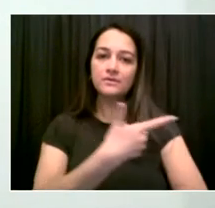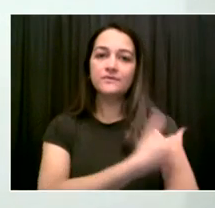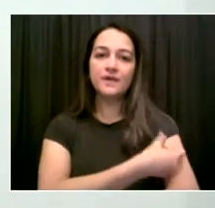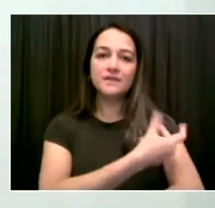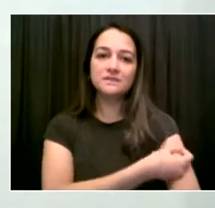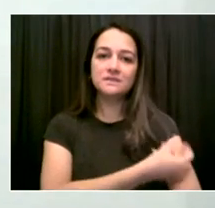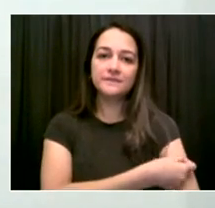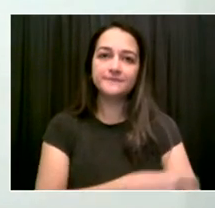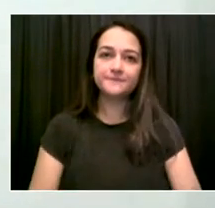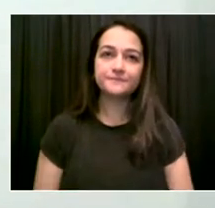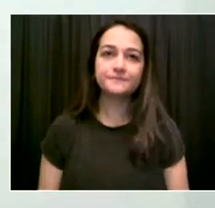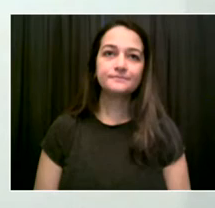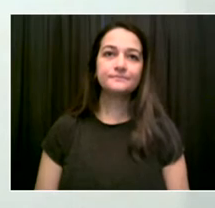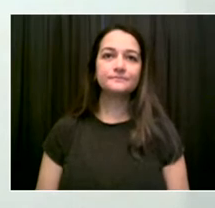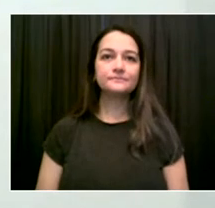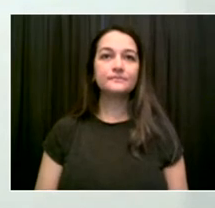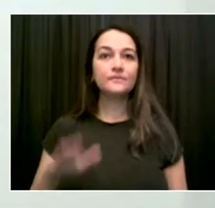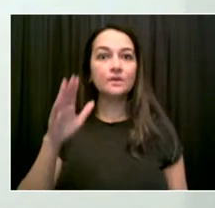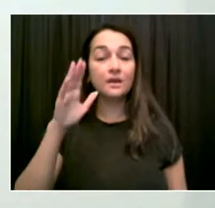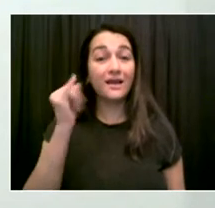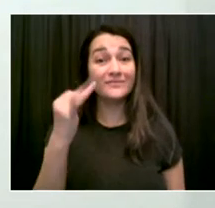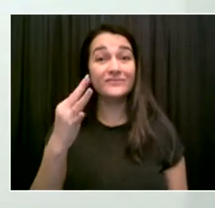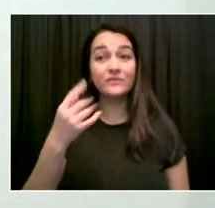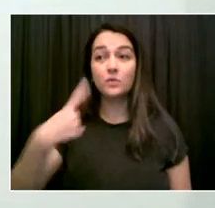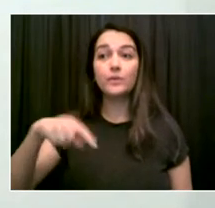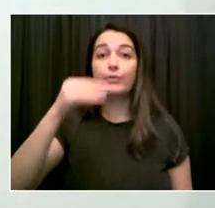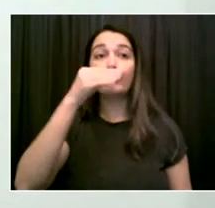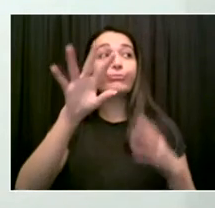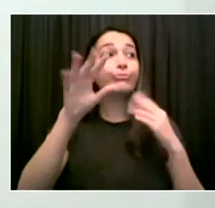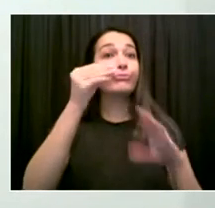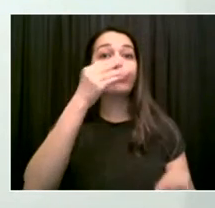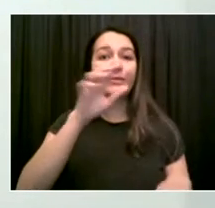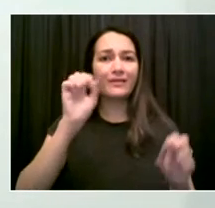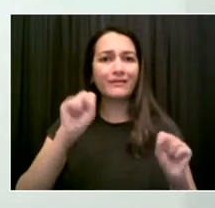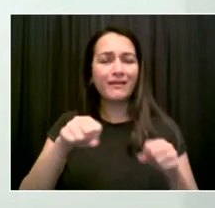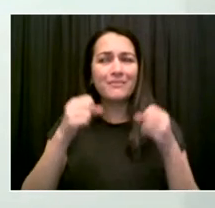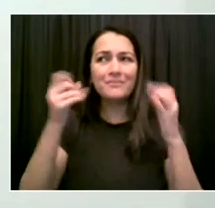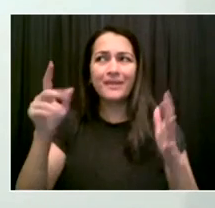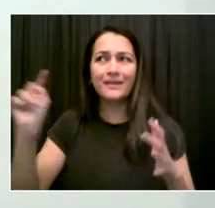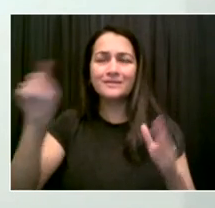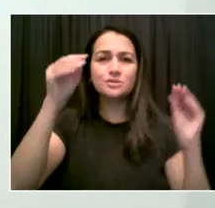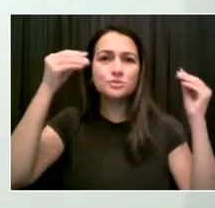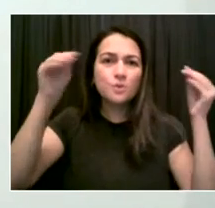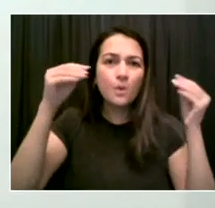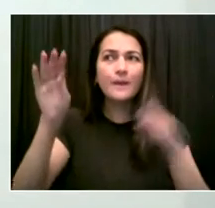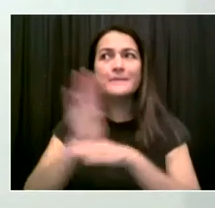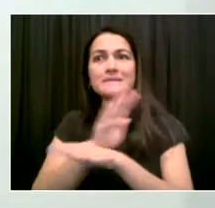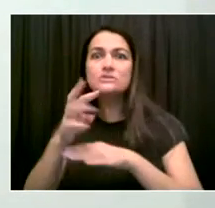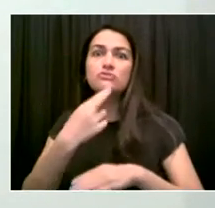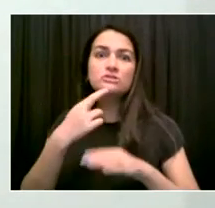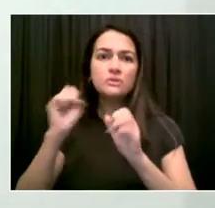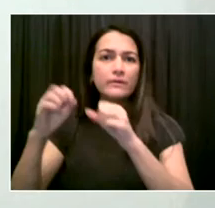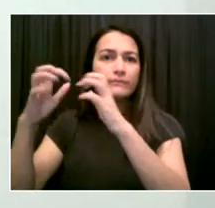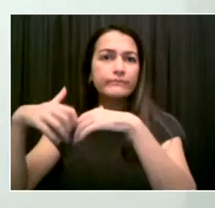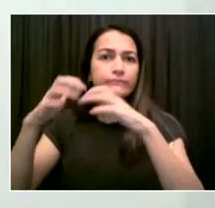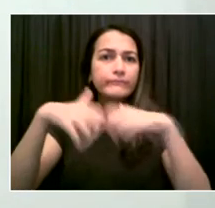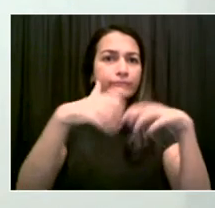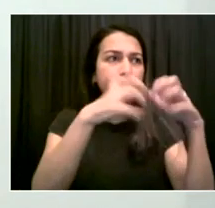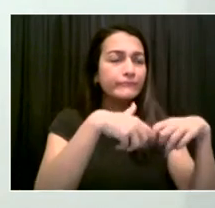to make sure we address it now. We save lives now. This is a smart way to do it. This is a